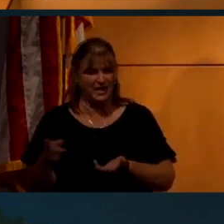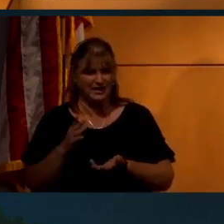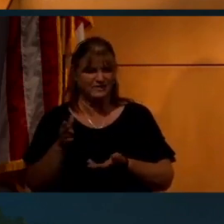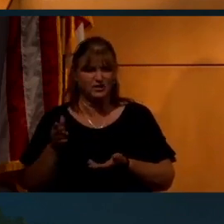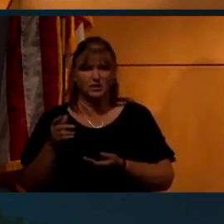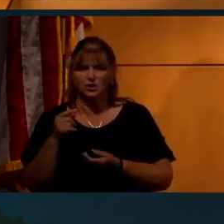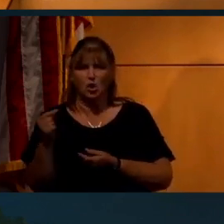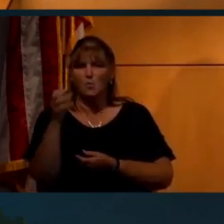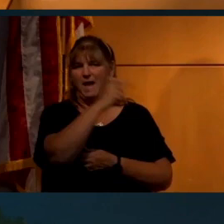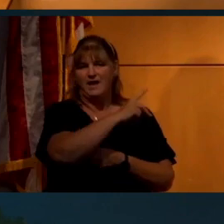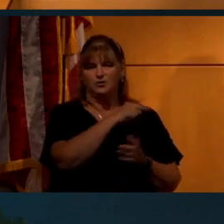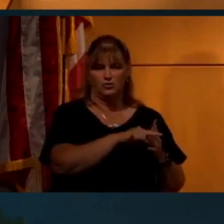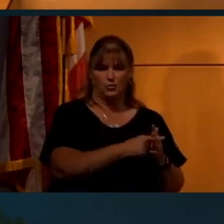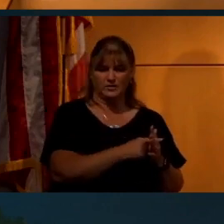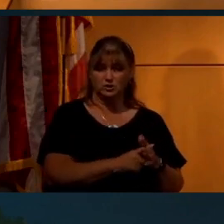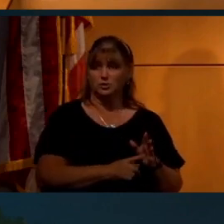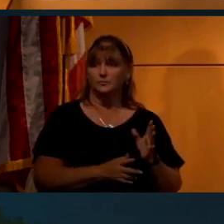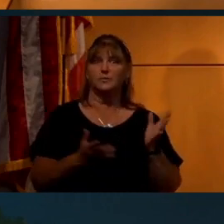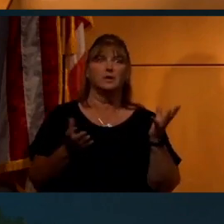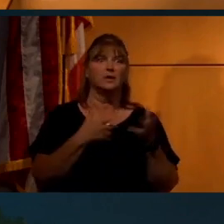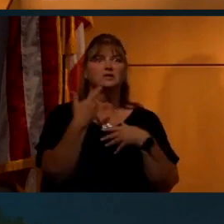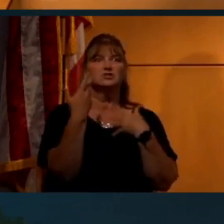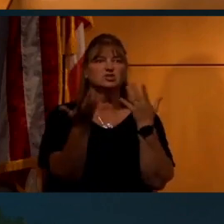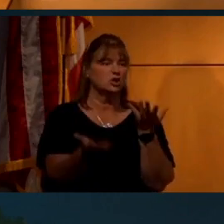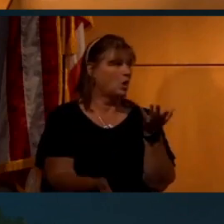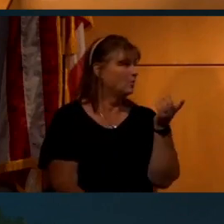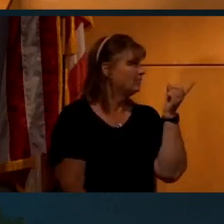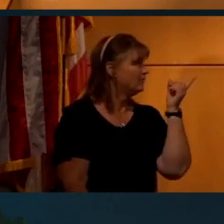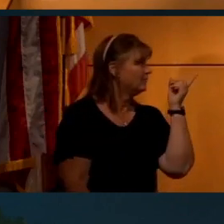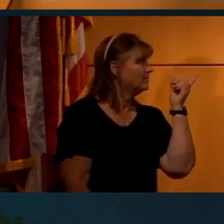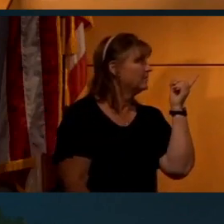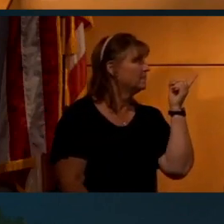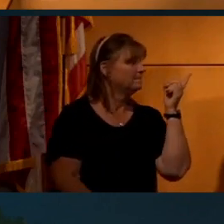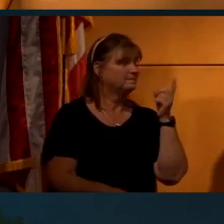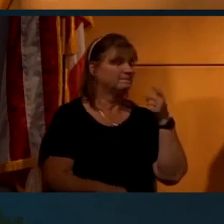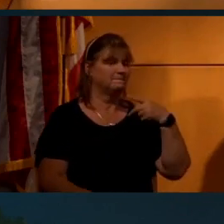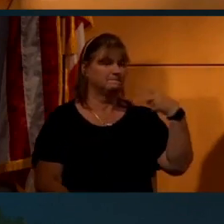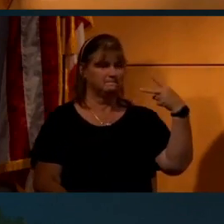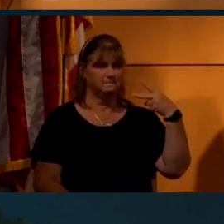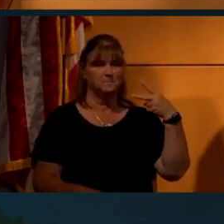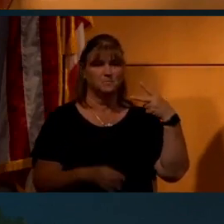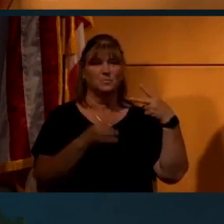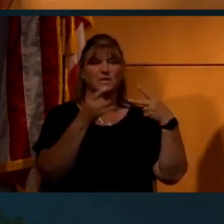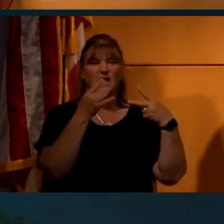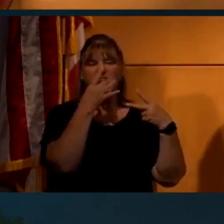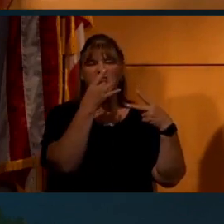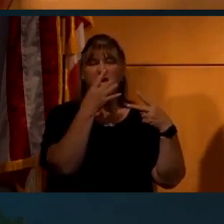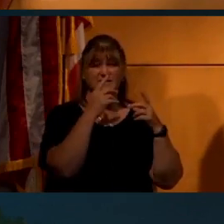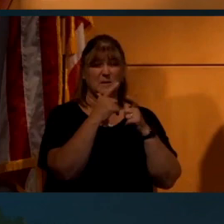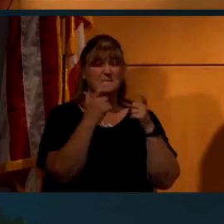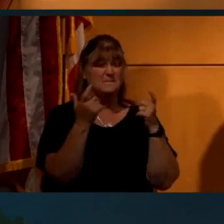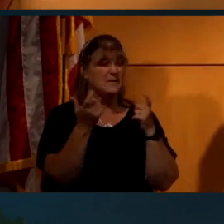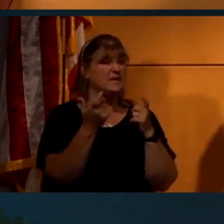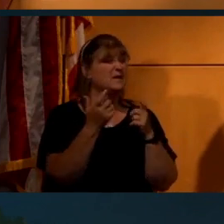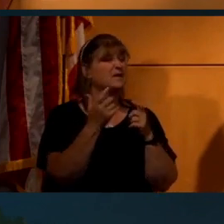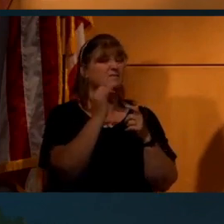encourage you to do. Conspiracy theorists point out that lighting is a major flaw in the lunar photos.